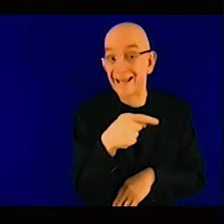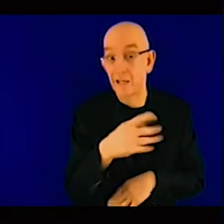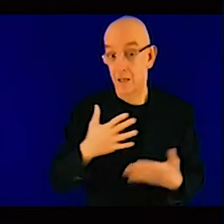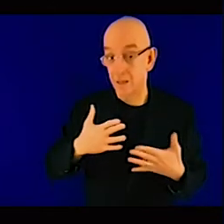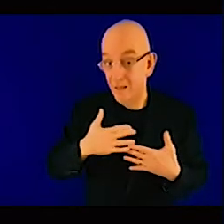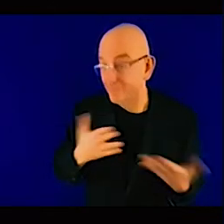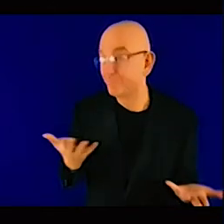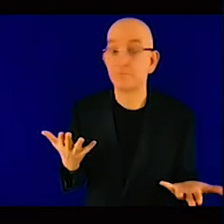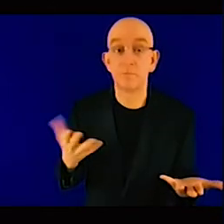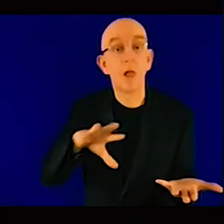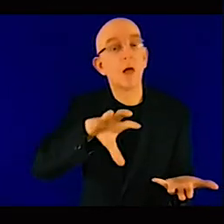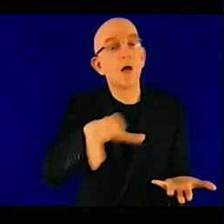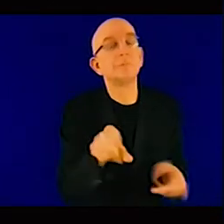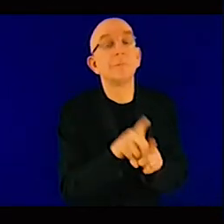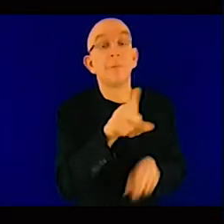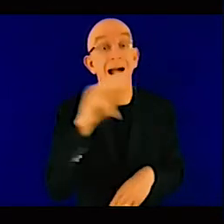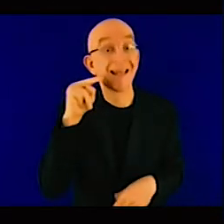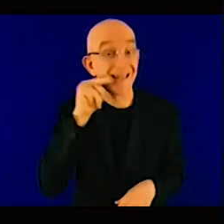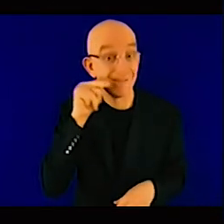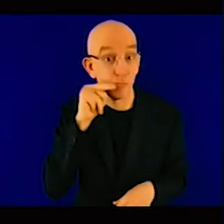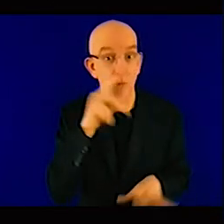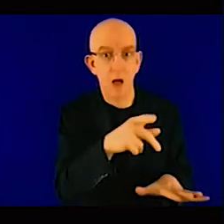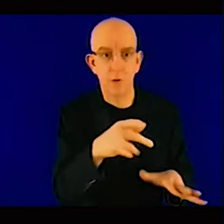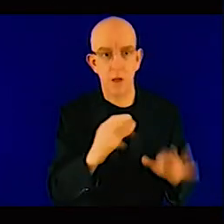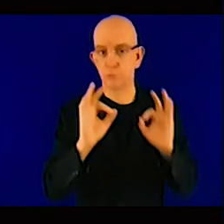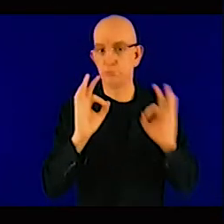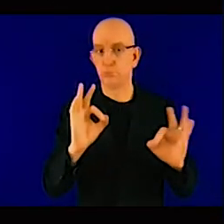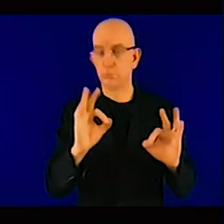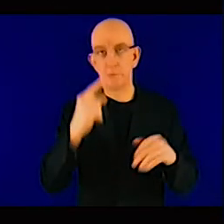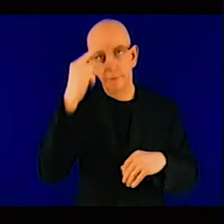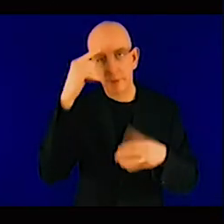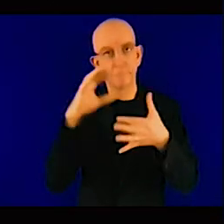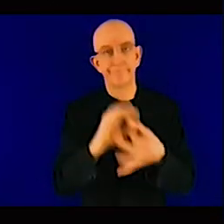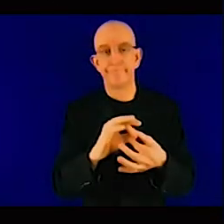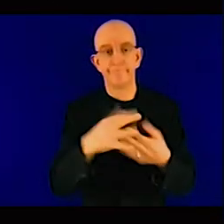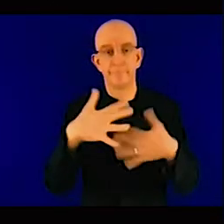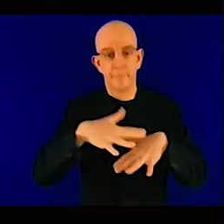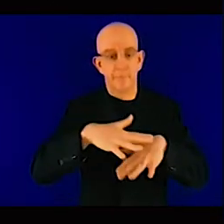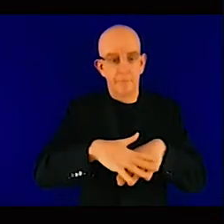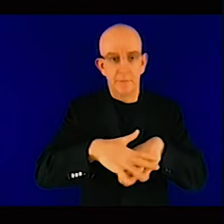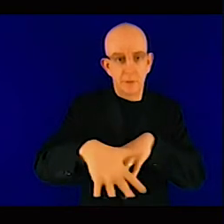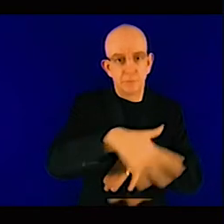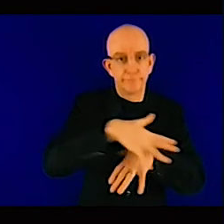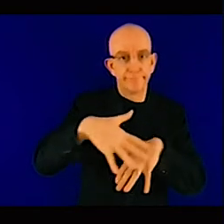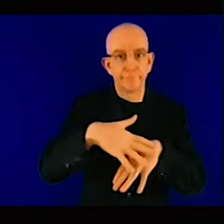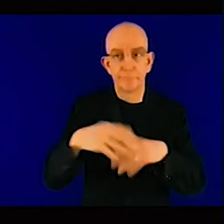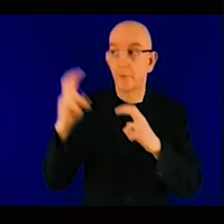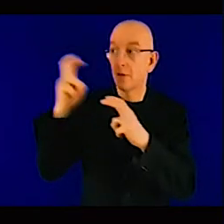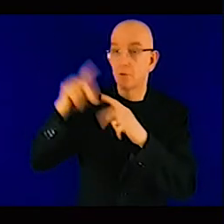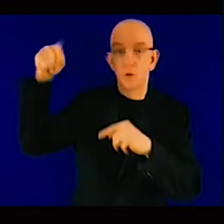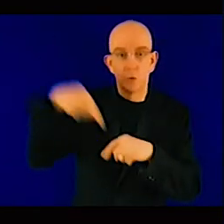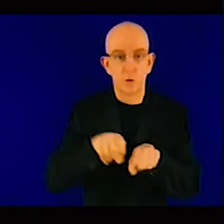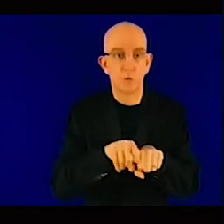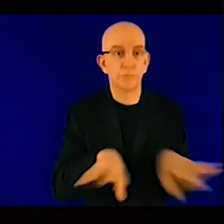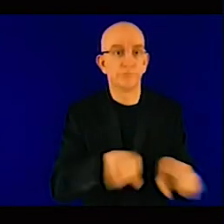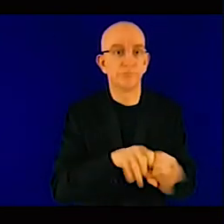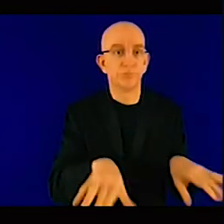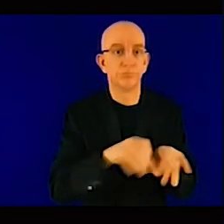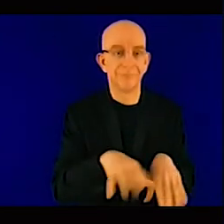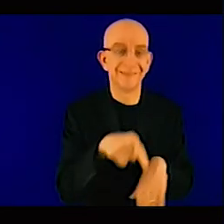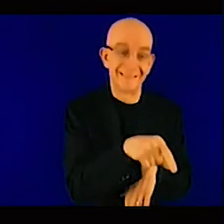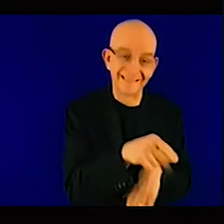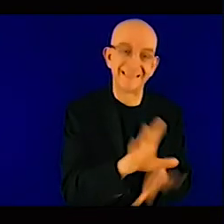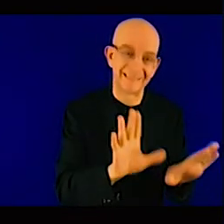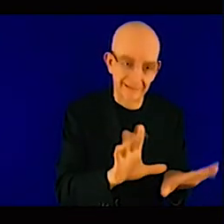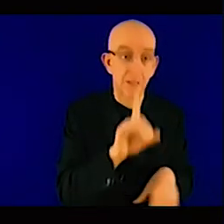what is limiting what is the what is the limiting factor in terms of attracting the private sector capital apart from the public